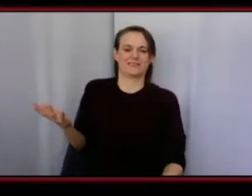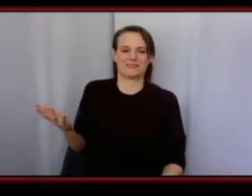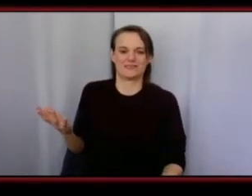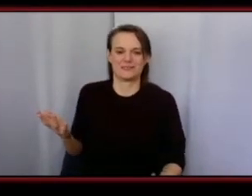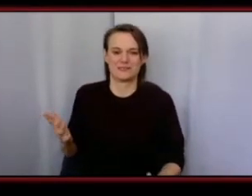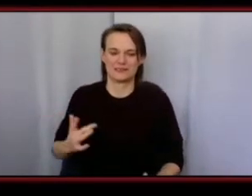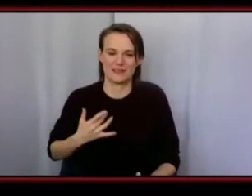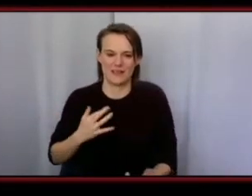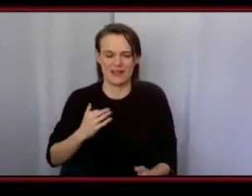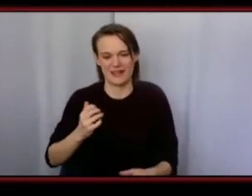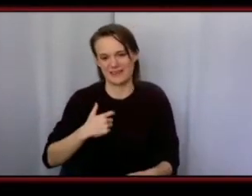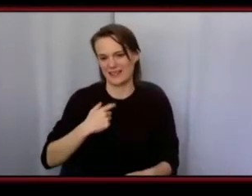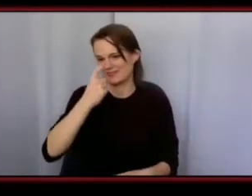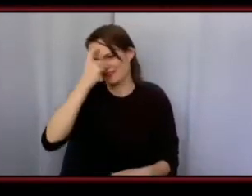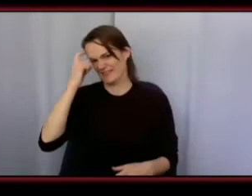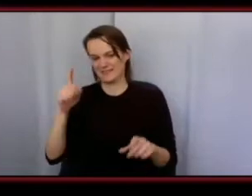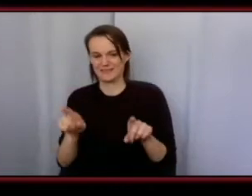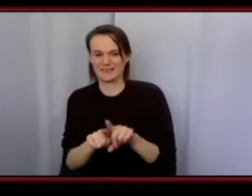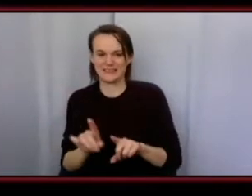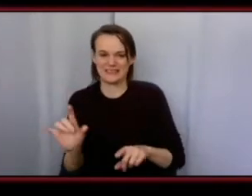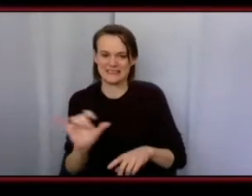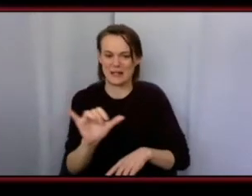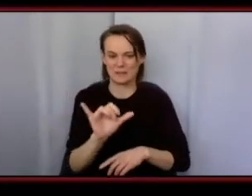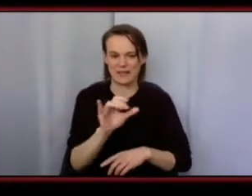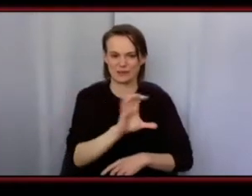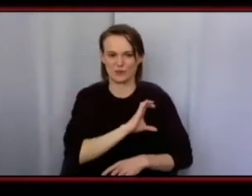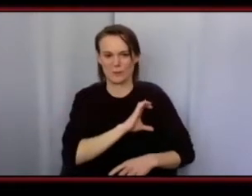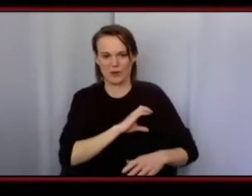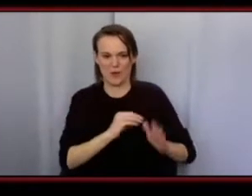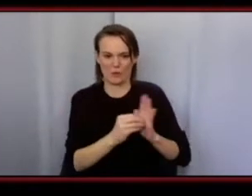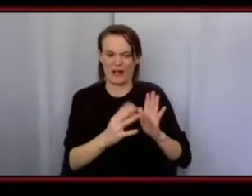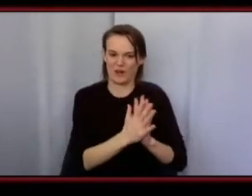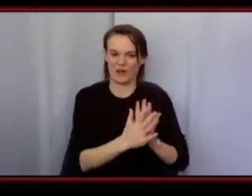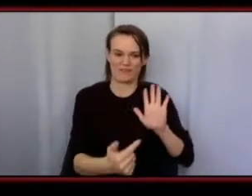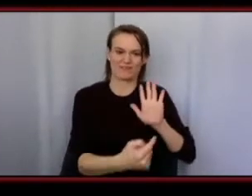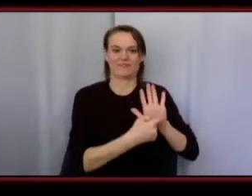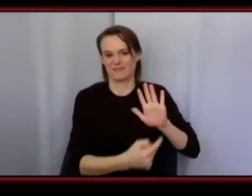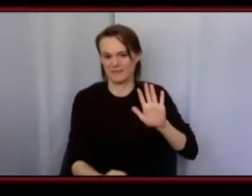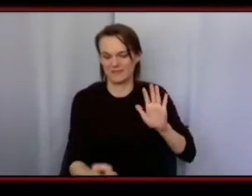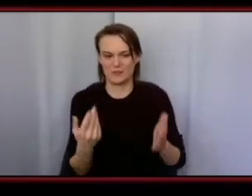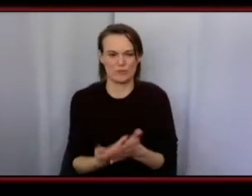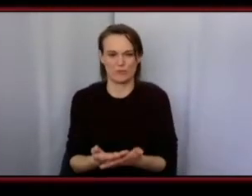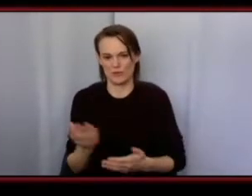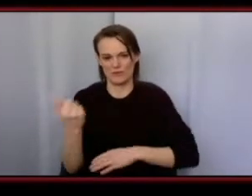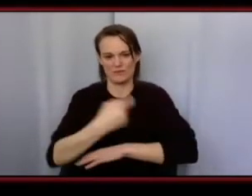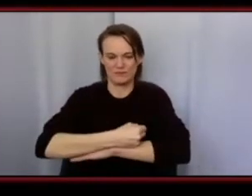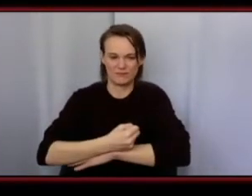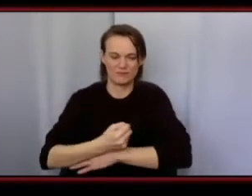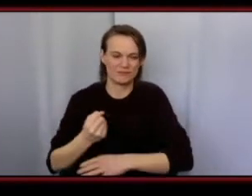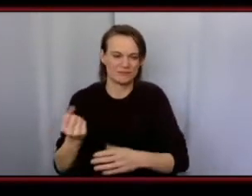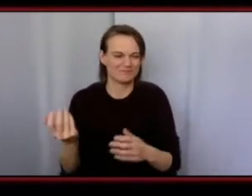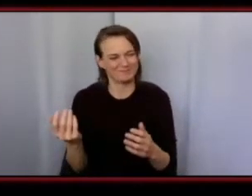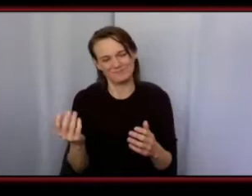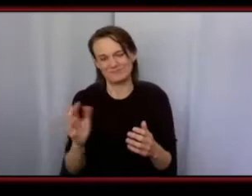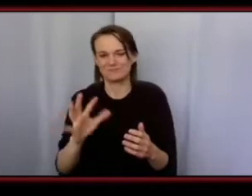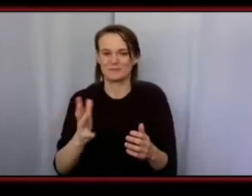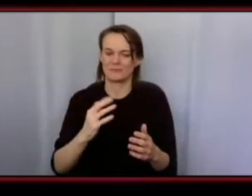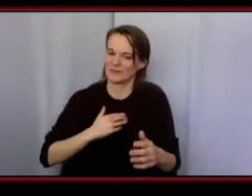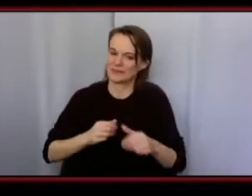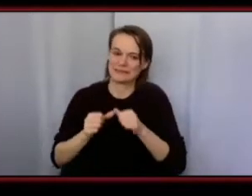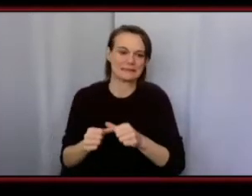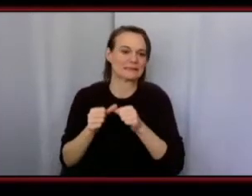it's kind of like a criminal record um but you know it's you know just keep thriving keep grinding sometimes you gotta